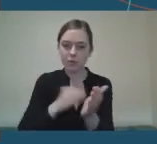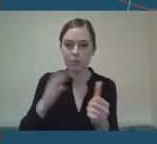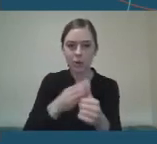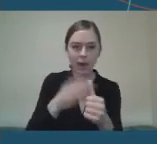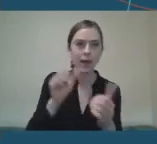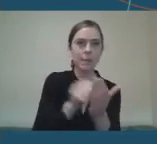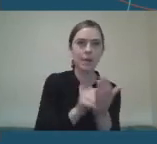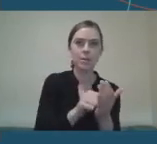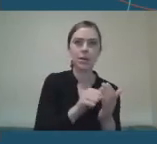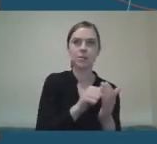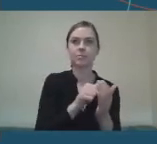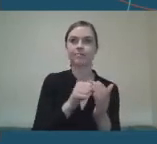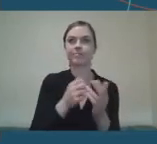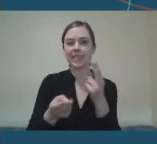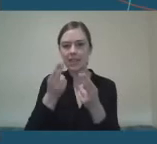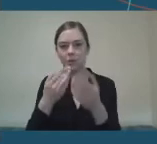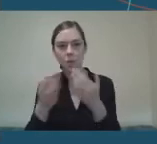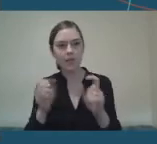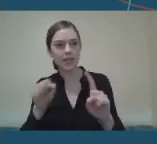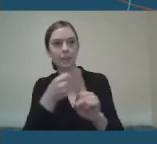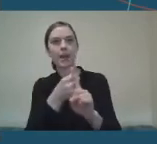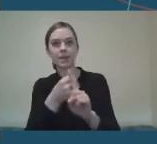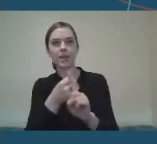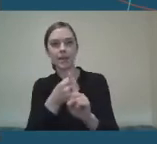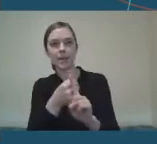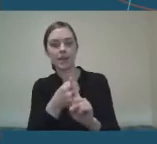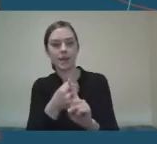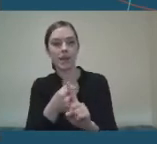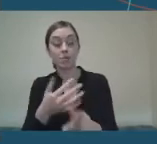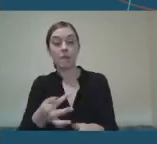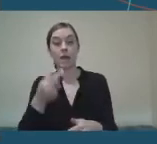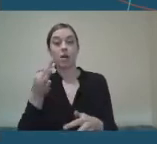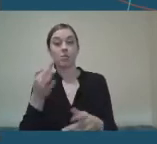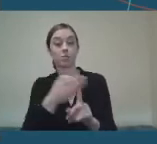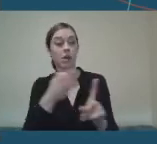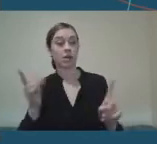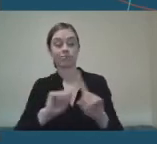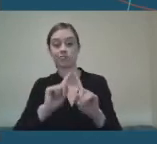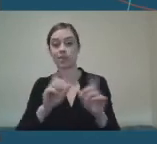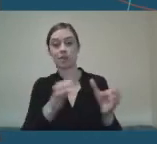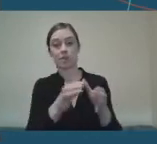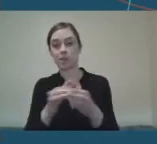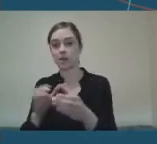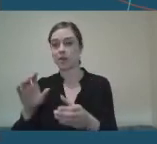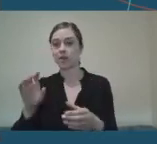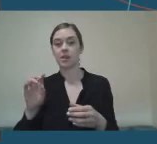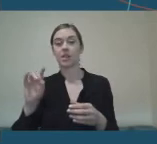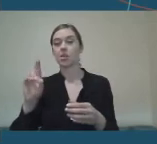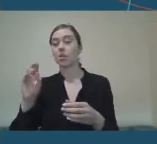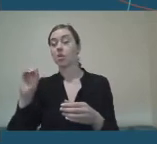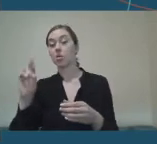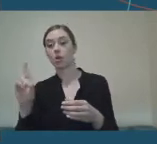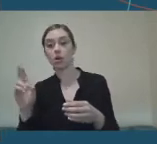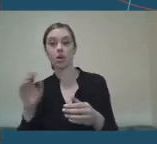what impacts had been there. And we found across a number of areas, so H.O. or organizational operational